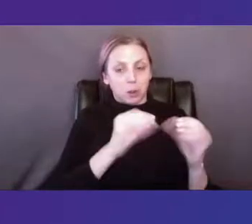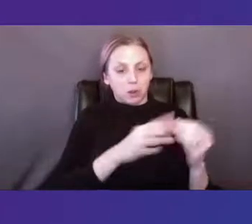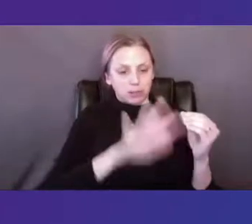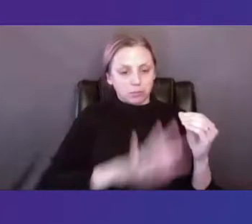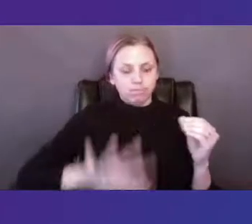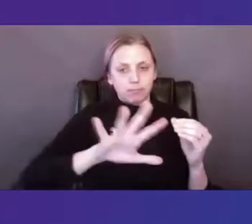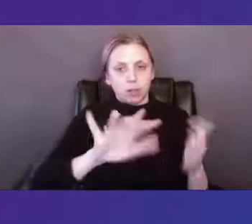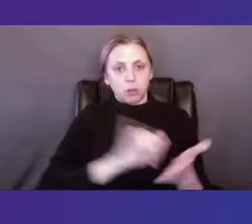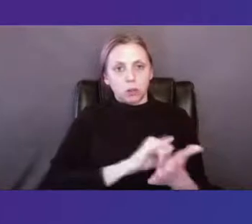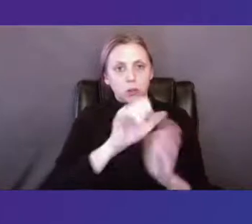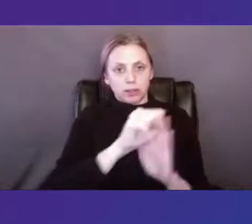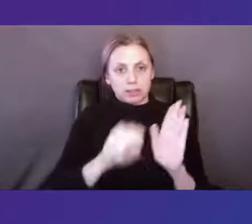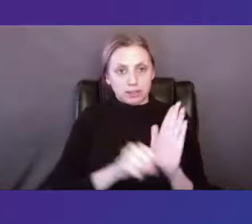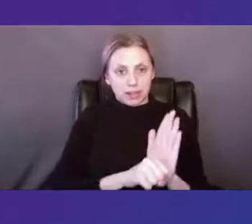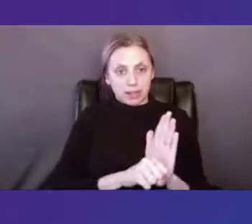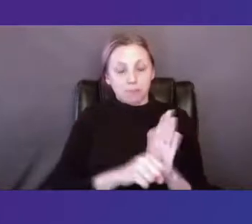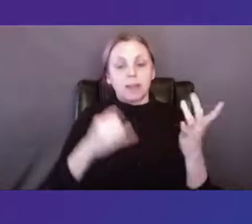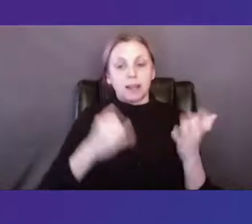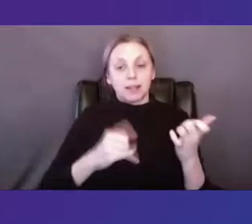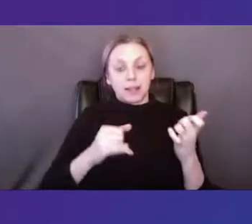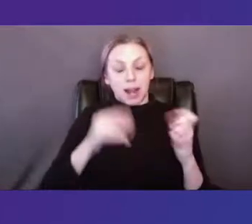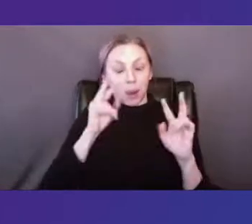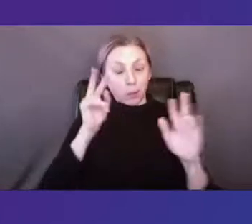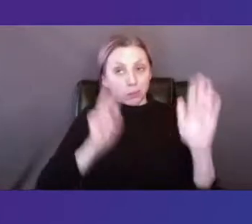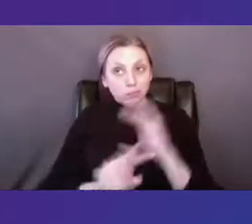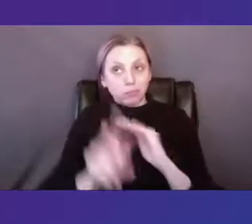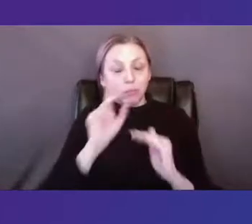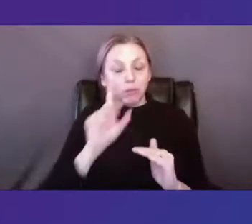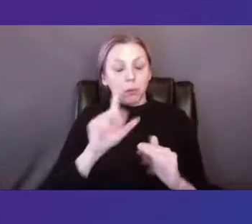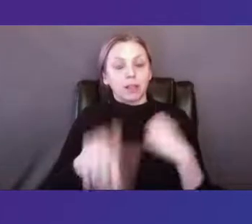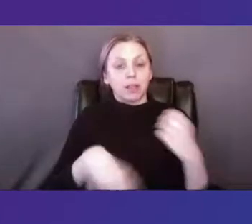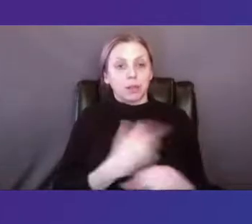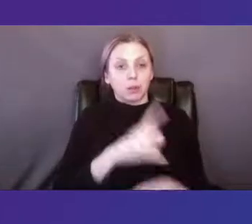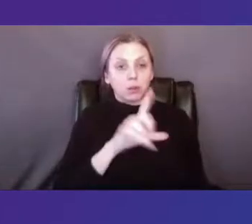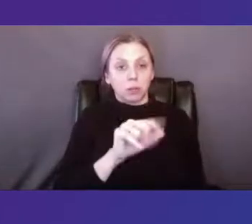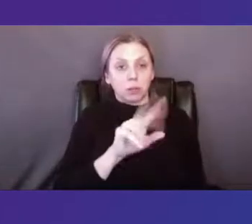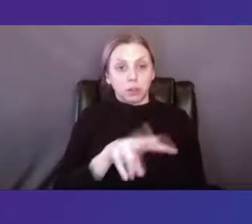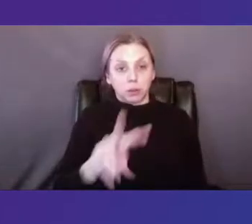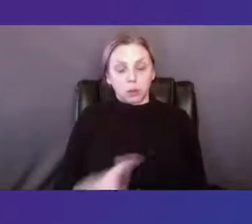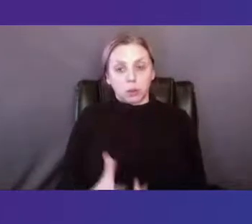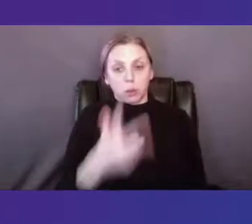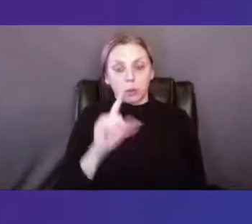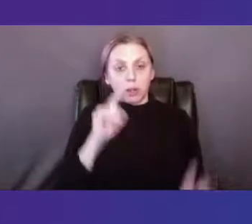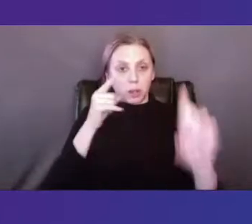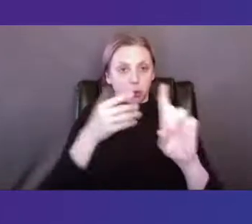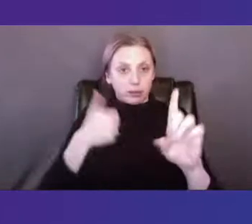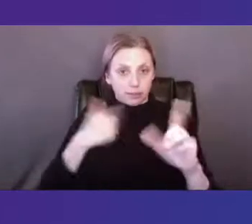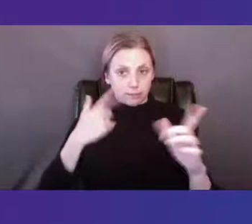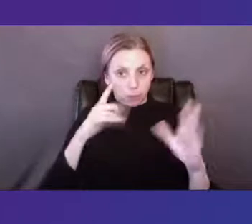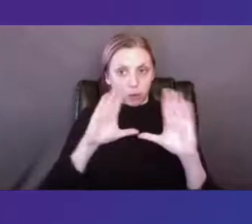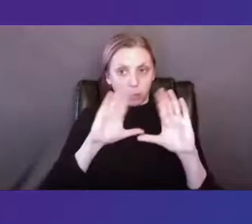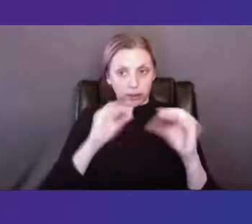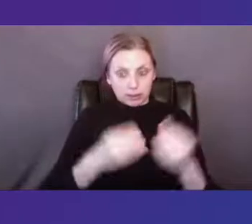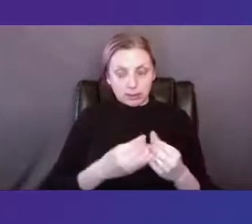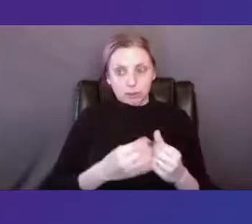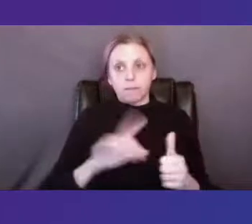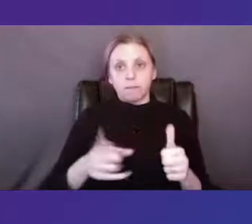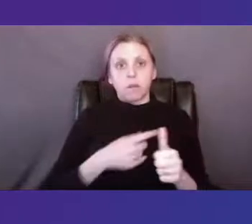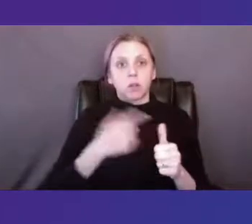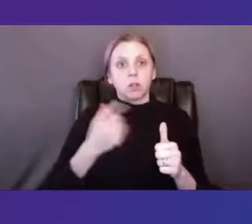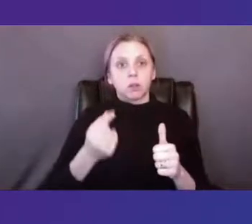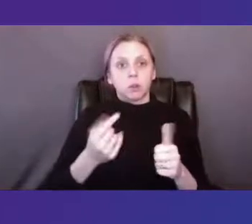as we look to the rest of 2022 we have three main goals as an organization first